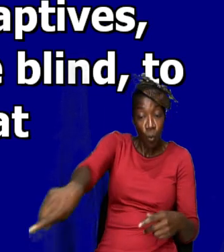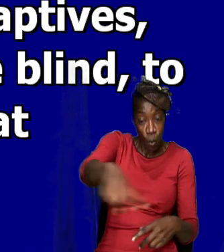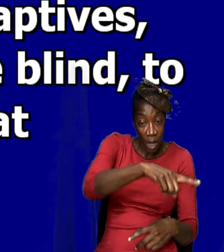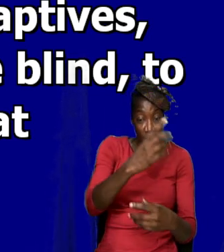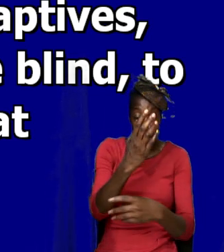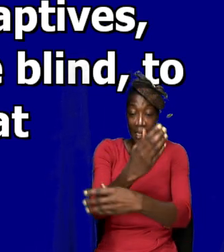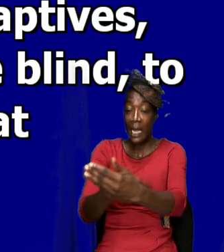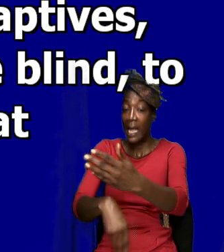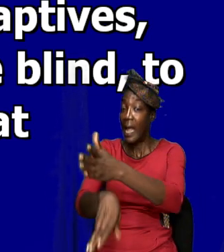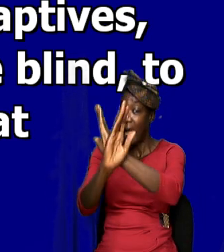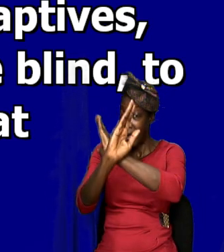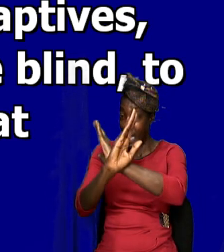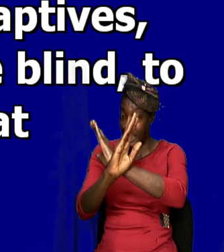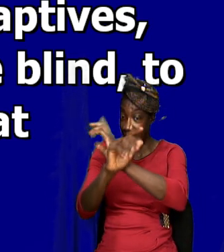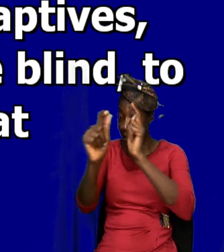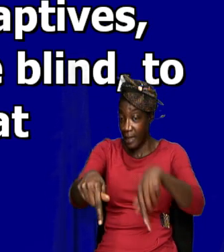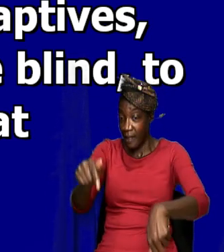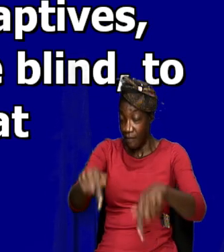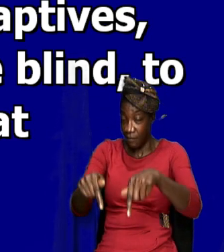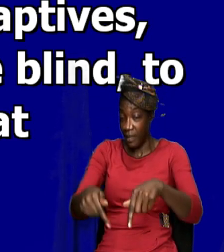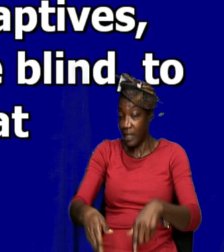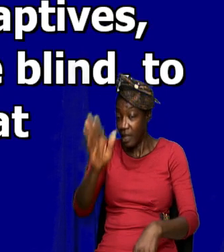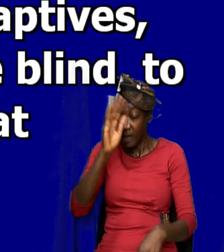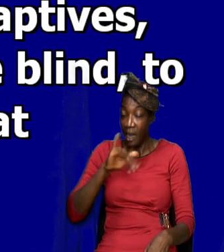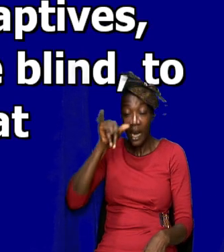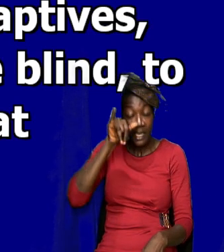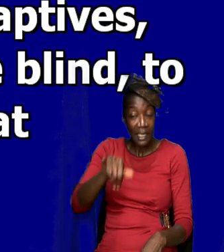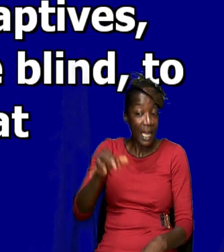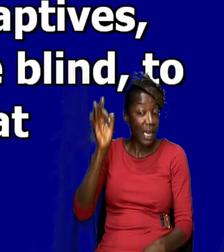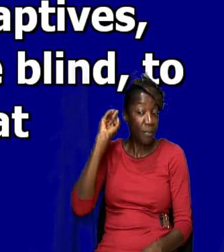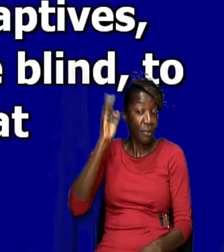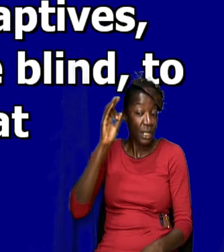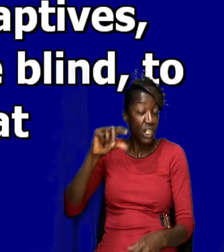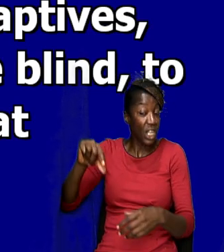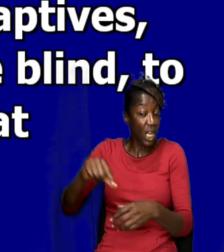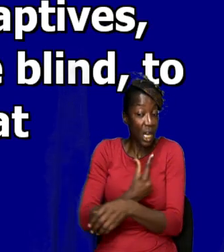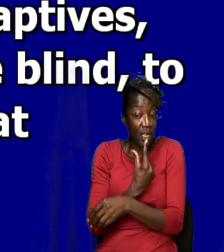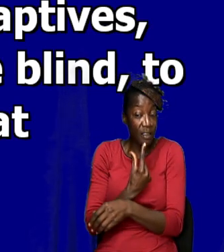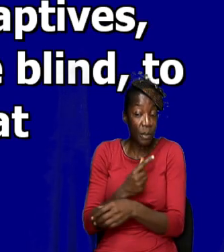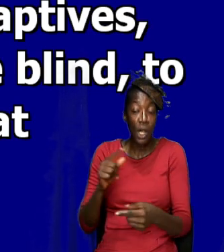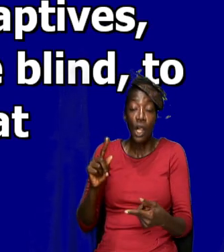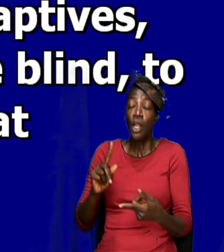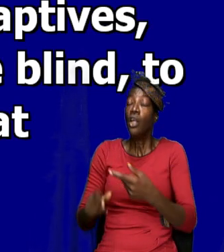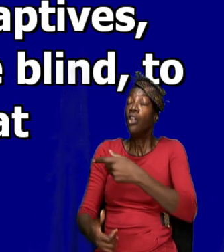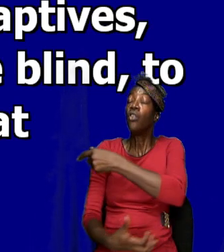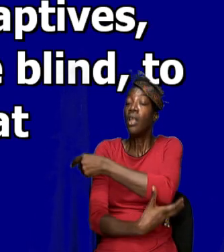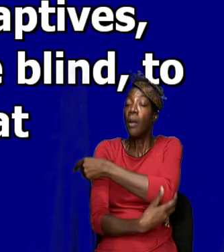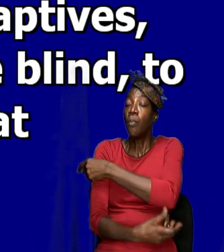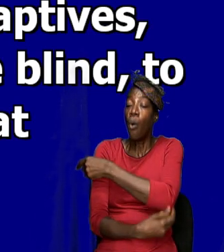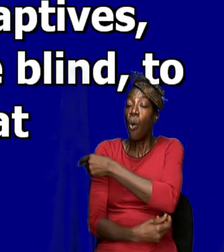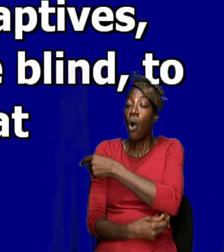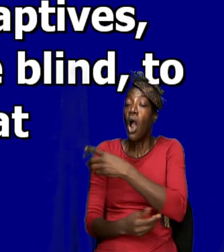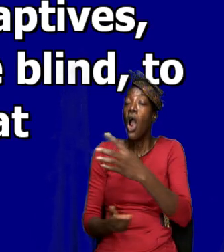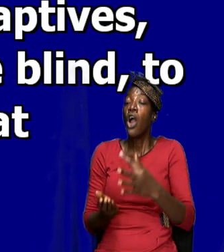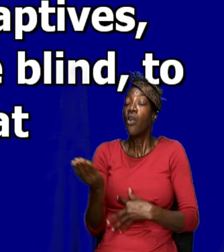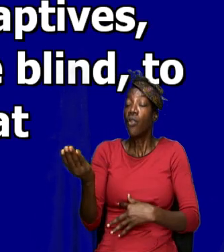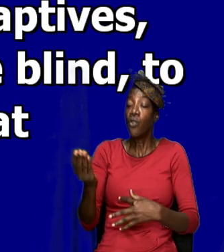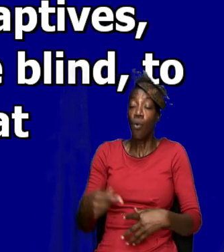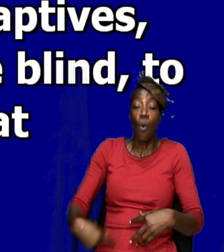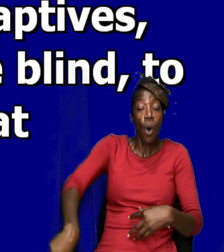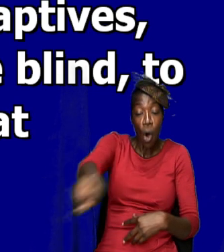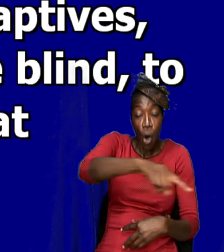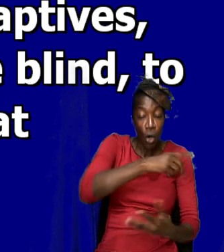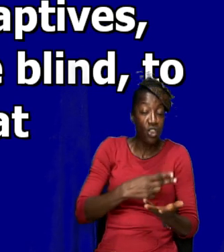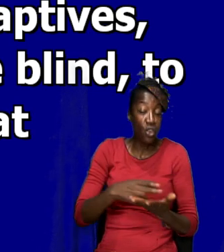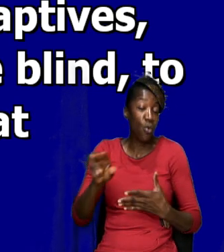you know. God is still preaching the gospel to the poor but he is doing it through us, through the Holy